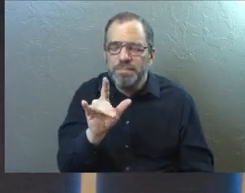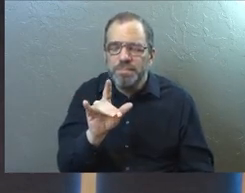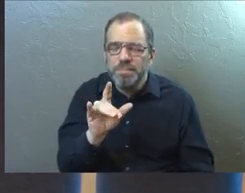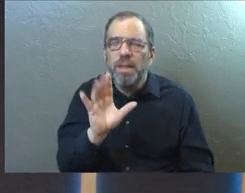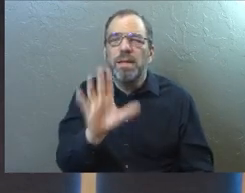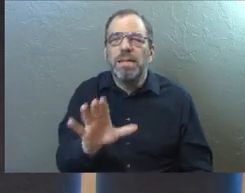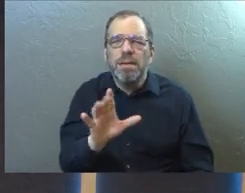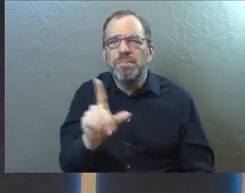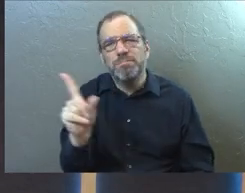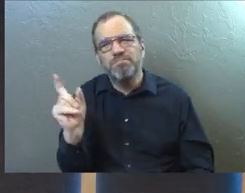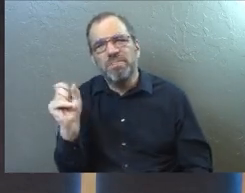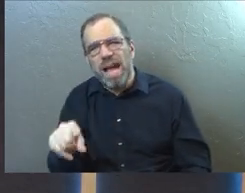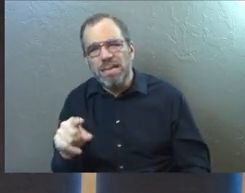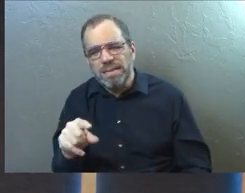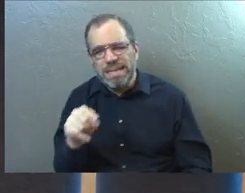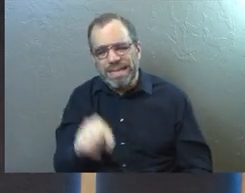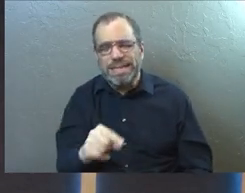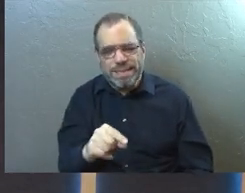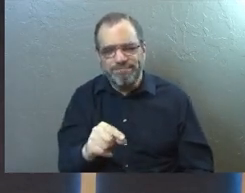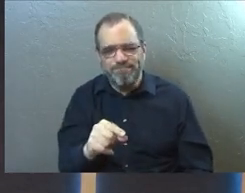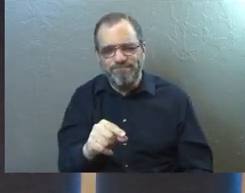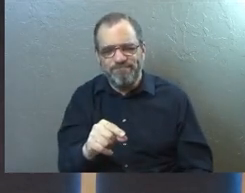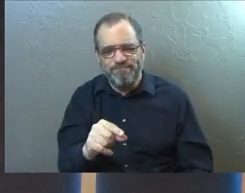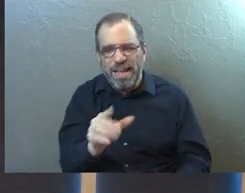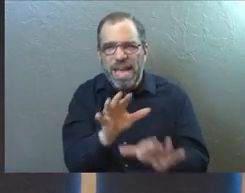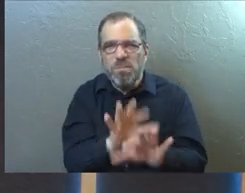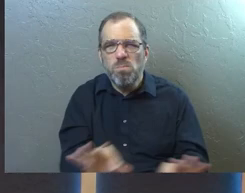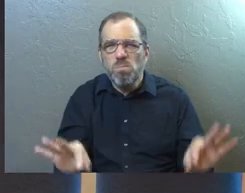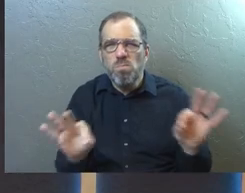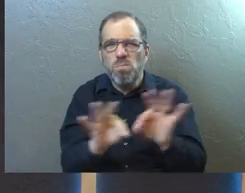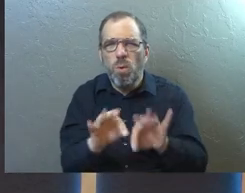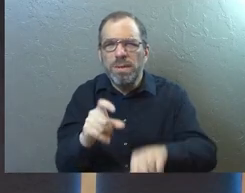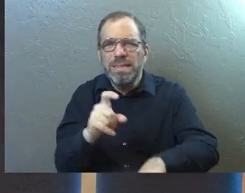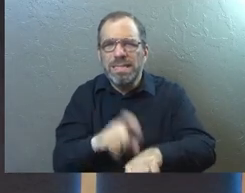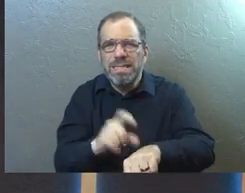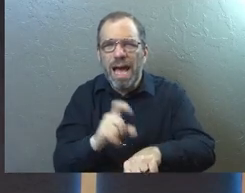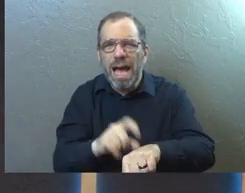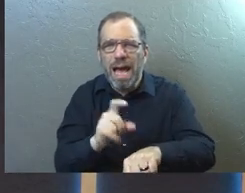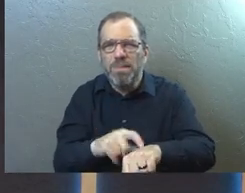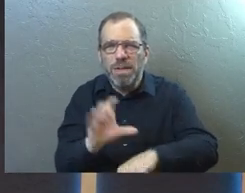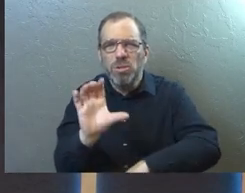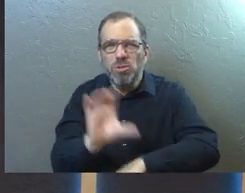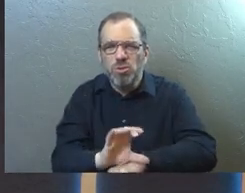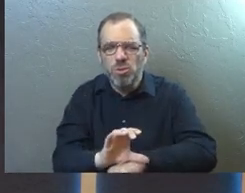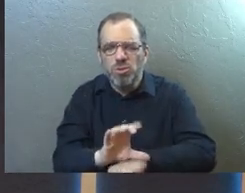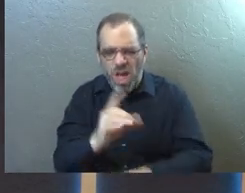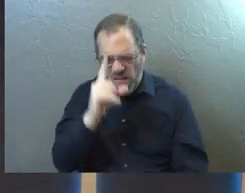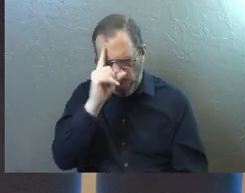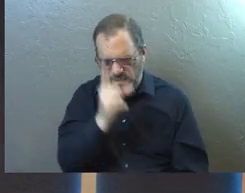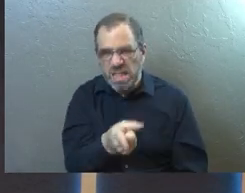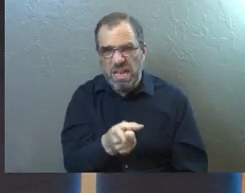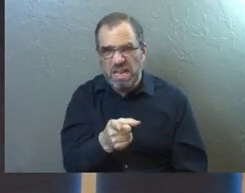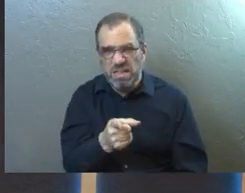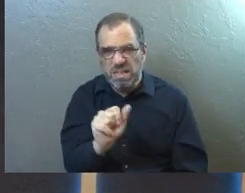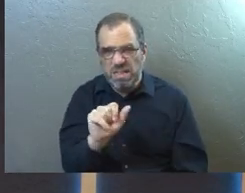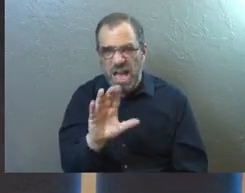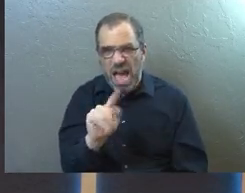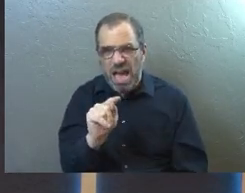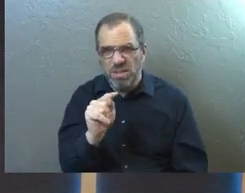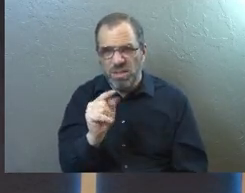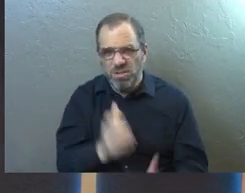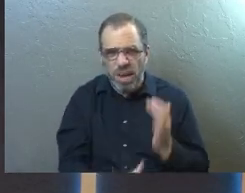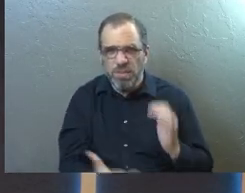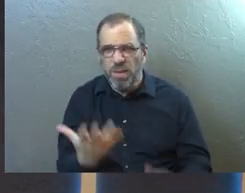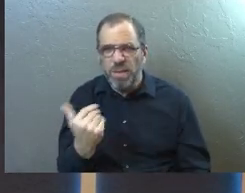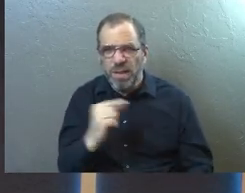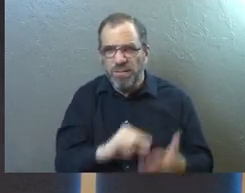ask ourselves that question, because this is such a key moment for us as a church to think about this, that this is, this